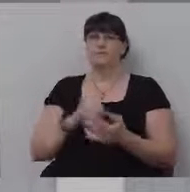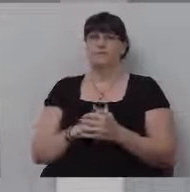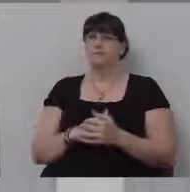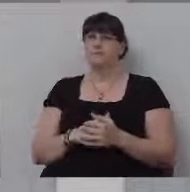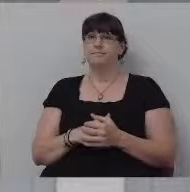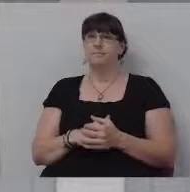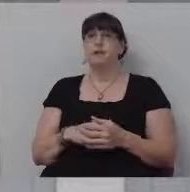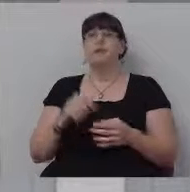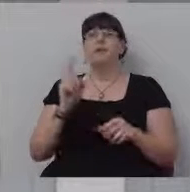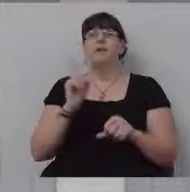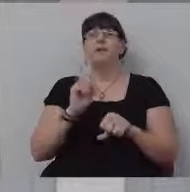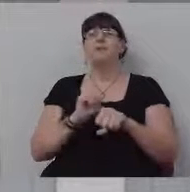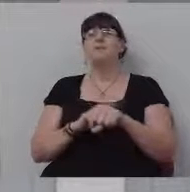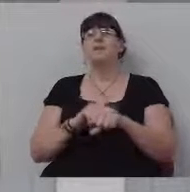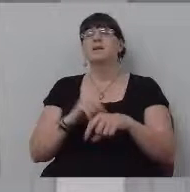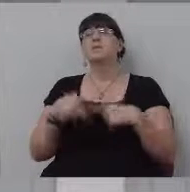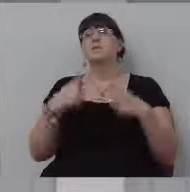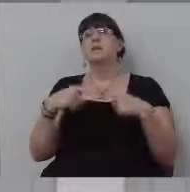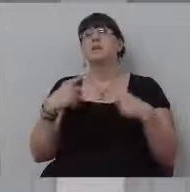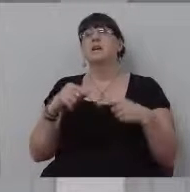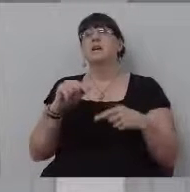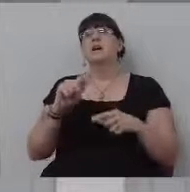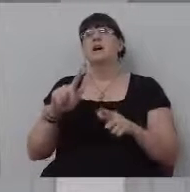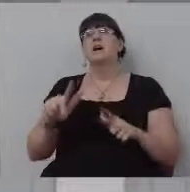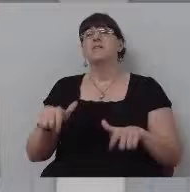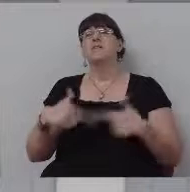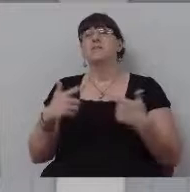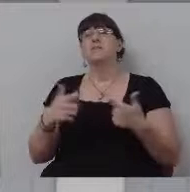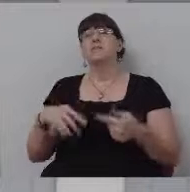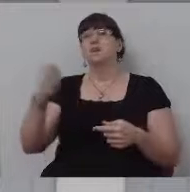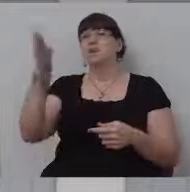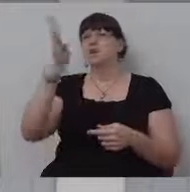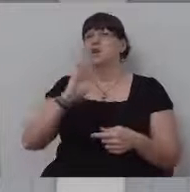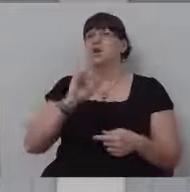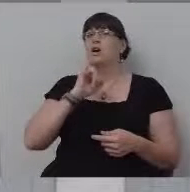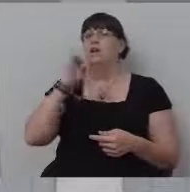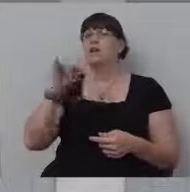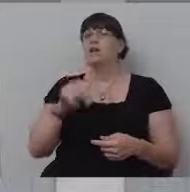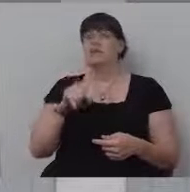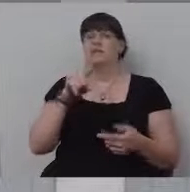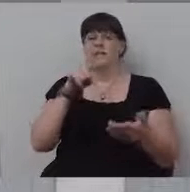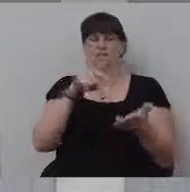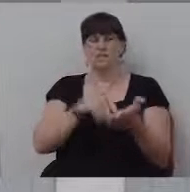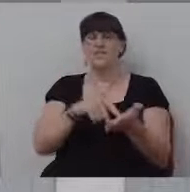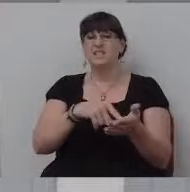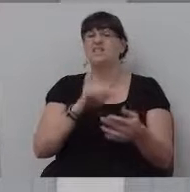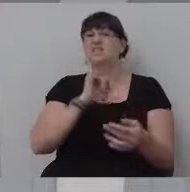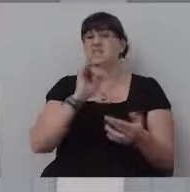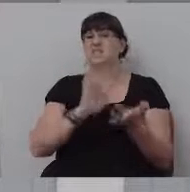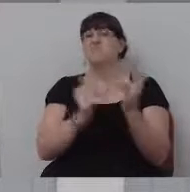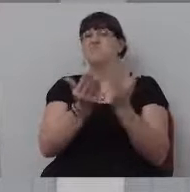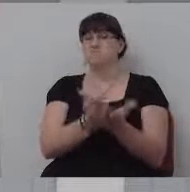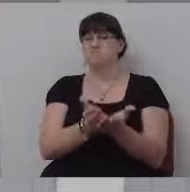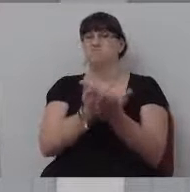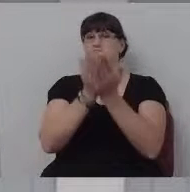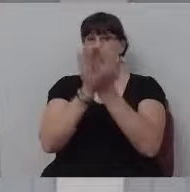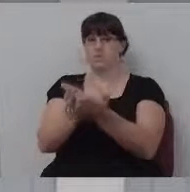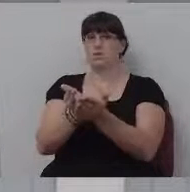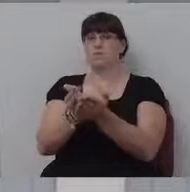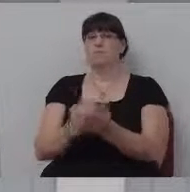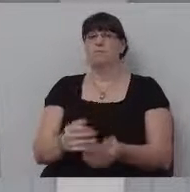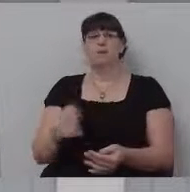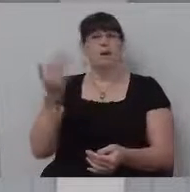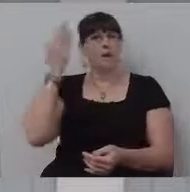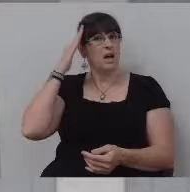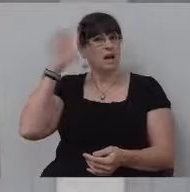a God failure. There have been times when I just live by the model of God is, and this is his book. I'm not sure of